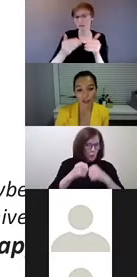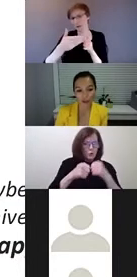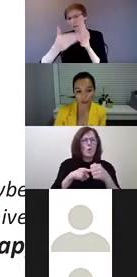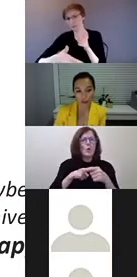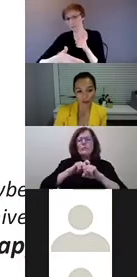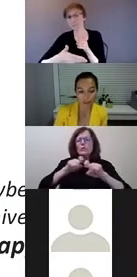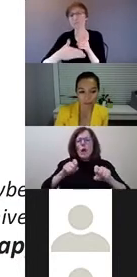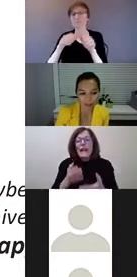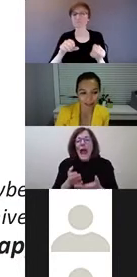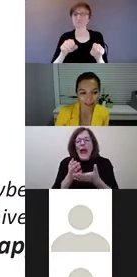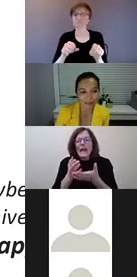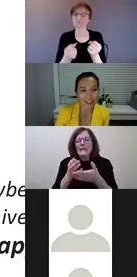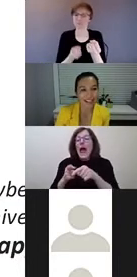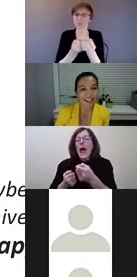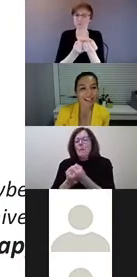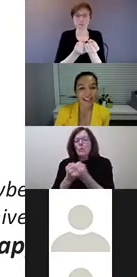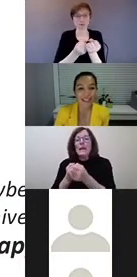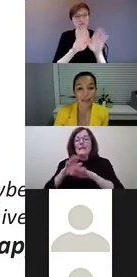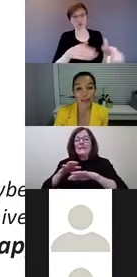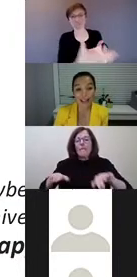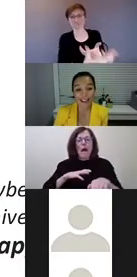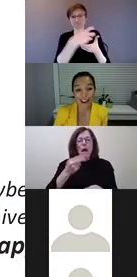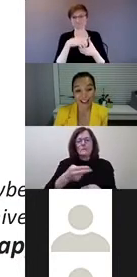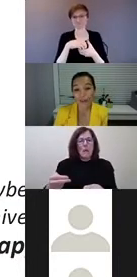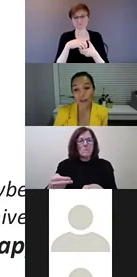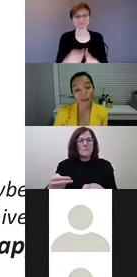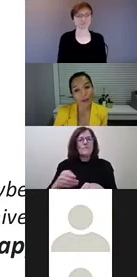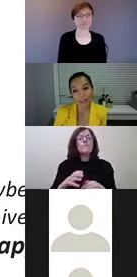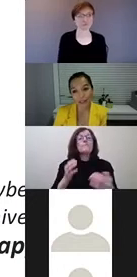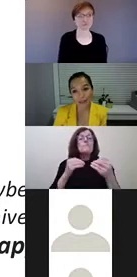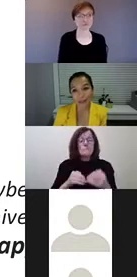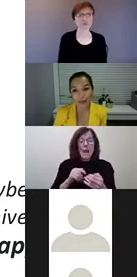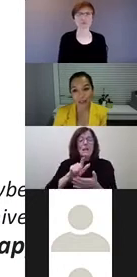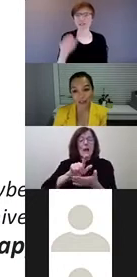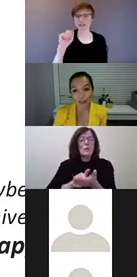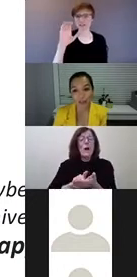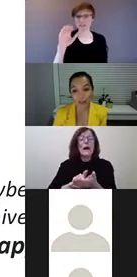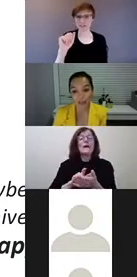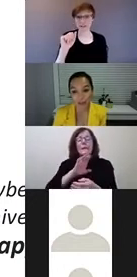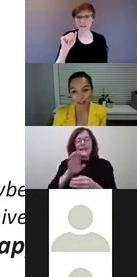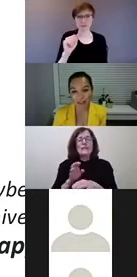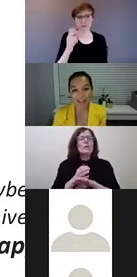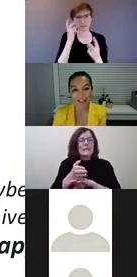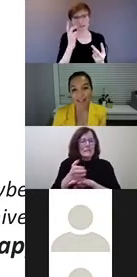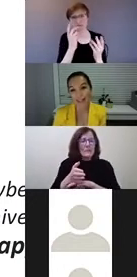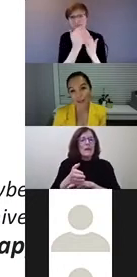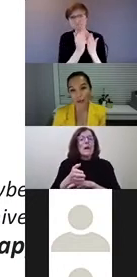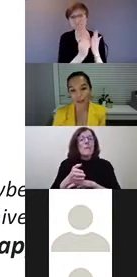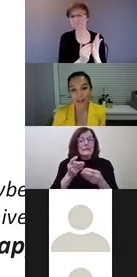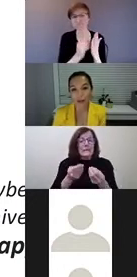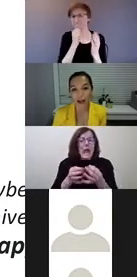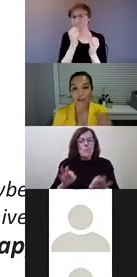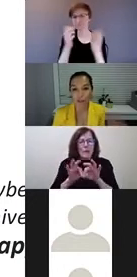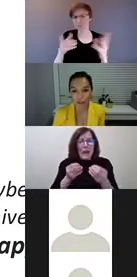participation of children with disabilities. In the Accessible Canada Act, we saw very little that relates to children and families, and that's a